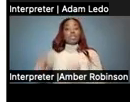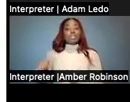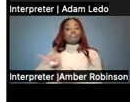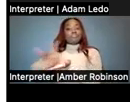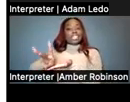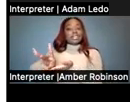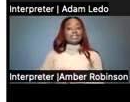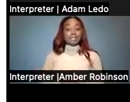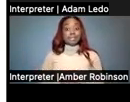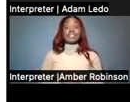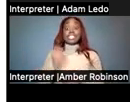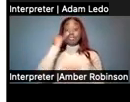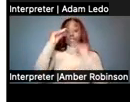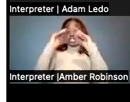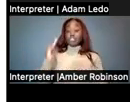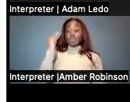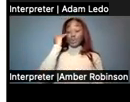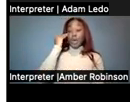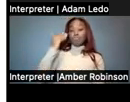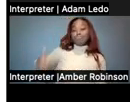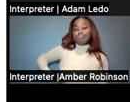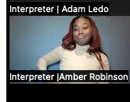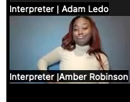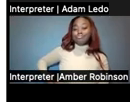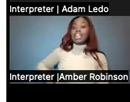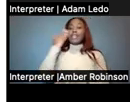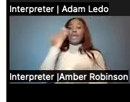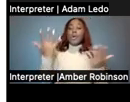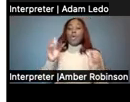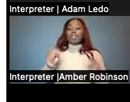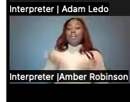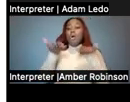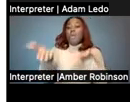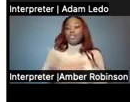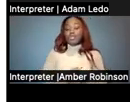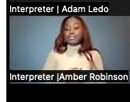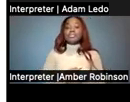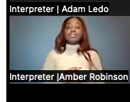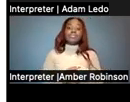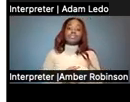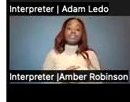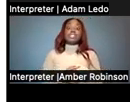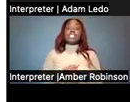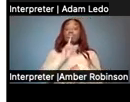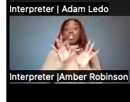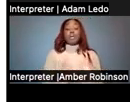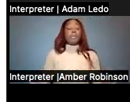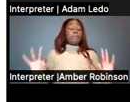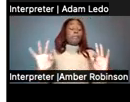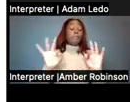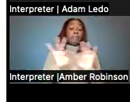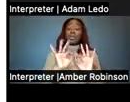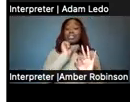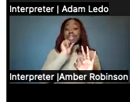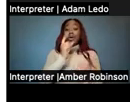And, and if the teacher knows them well enough, they'll know which variables to offer. And so that's really important because there's not one size fits